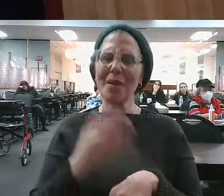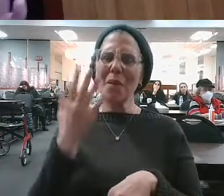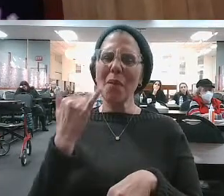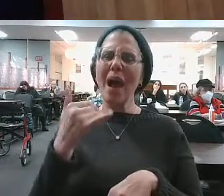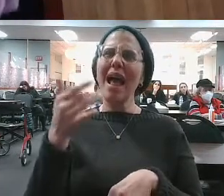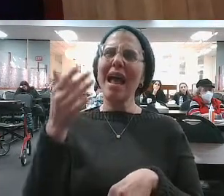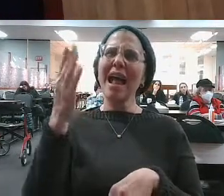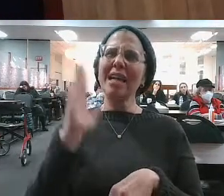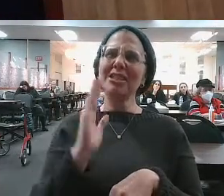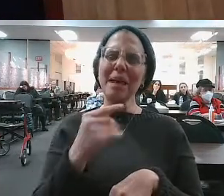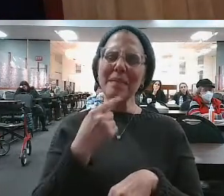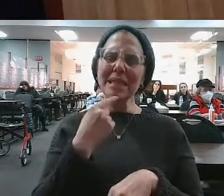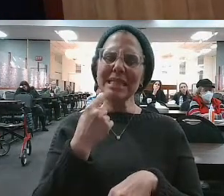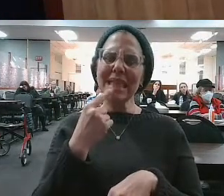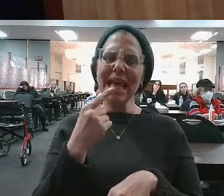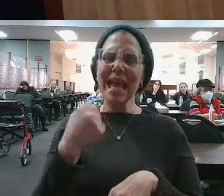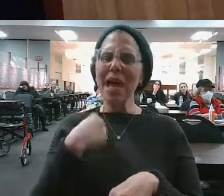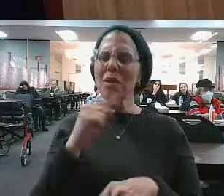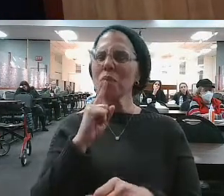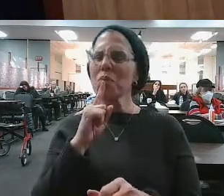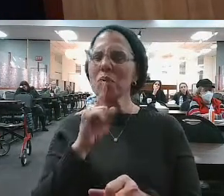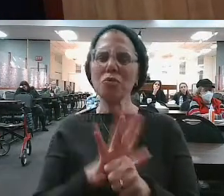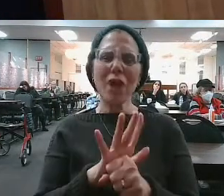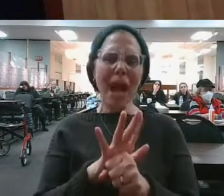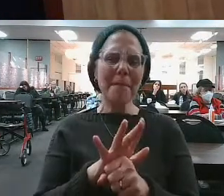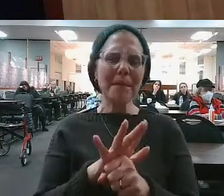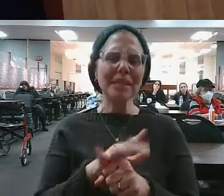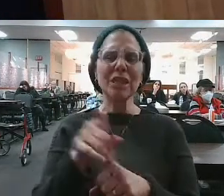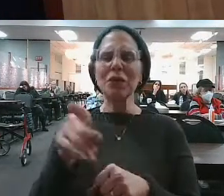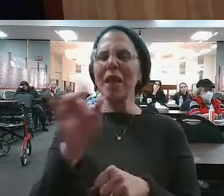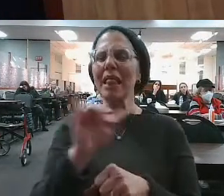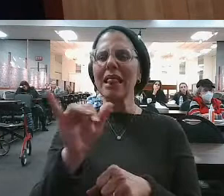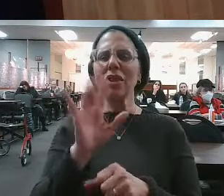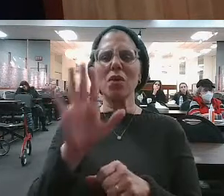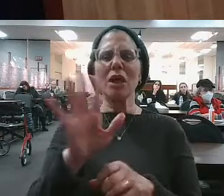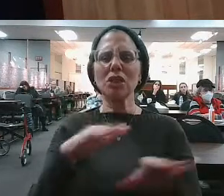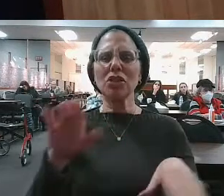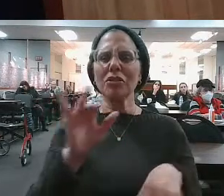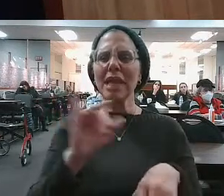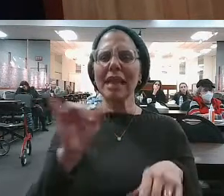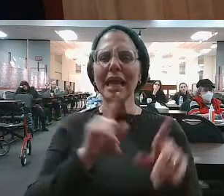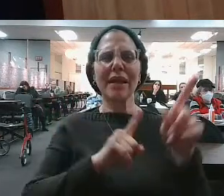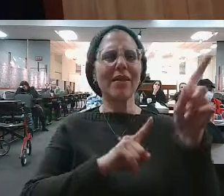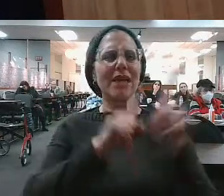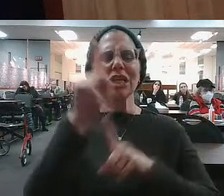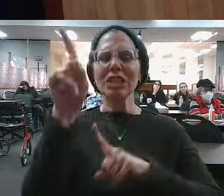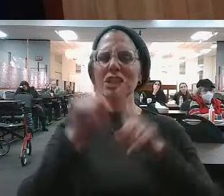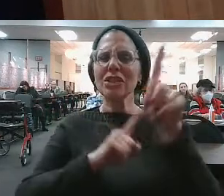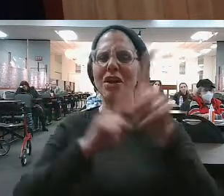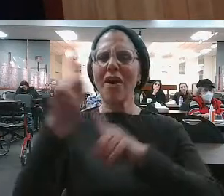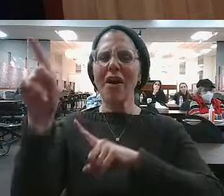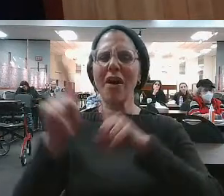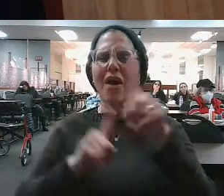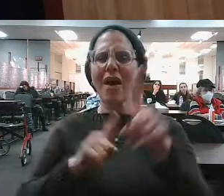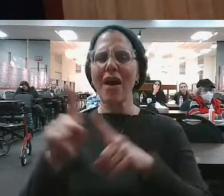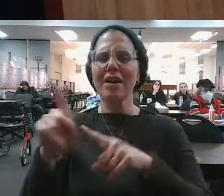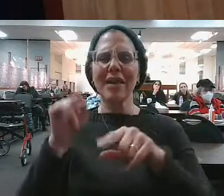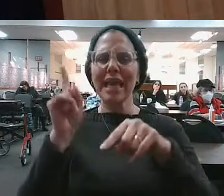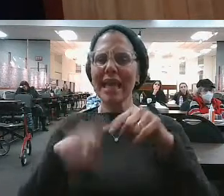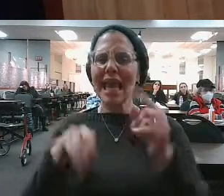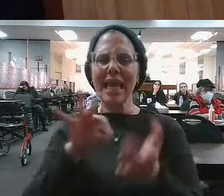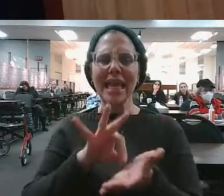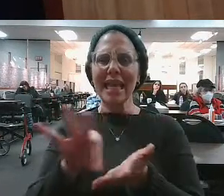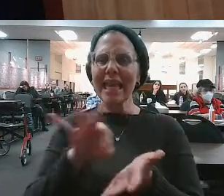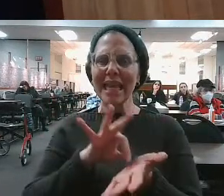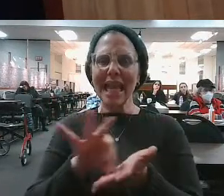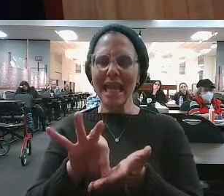that Akash Barakotas Avram Avinu is the father of a multitude of nations, right? His offspring are like the stars of the sky. Avram Avinu was an enabler